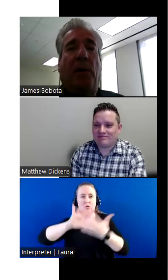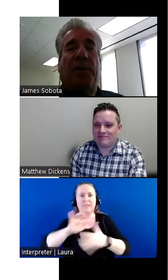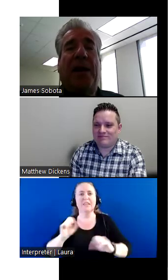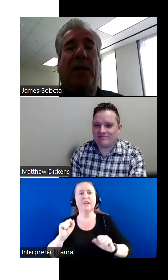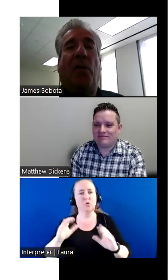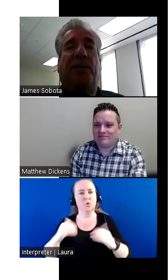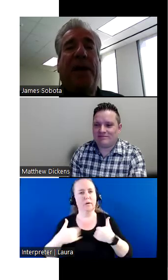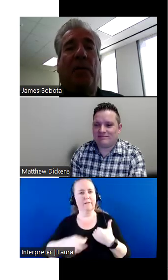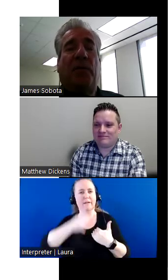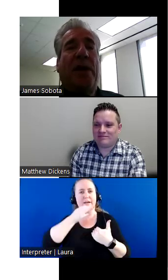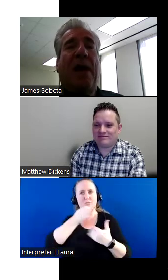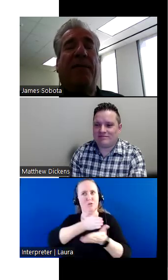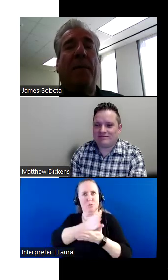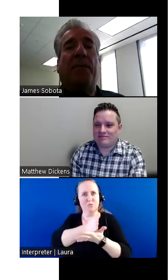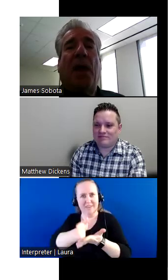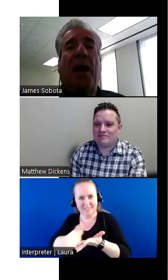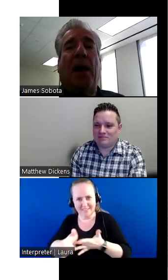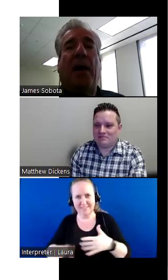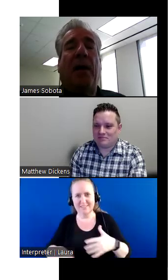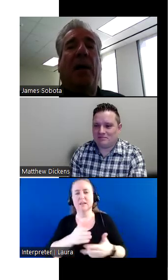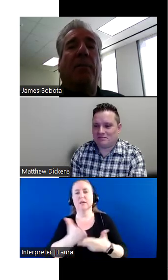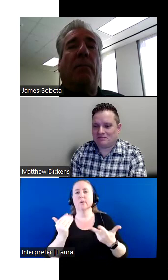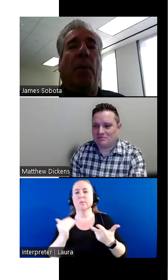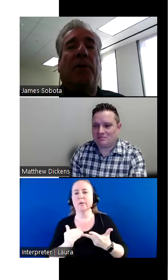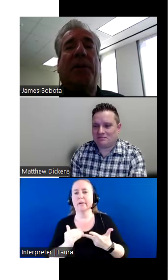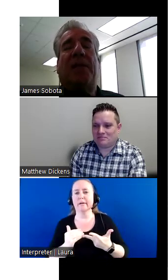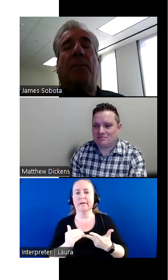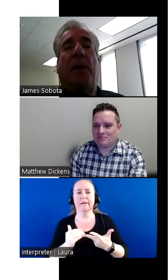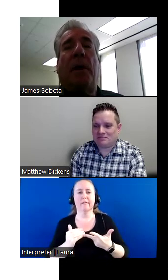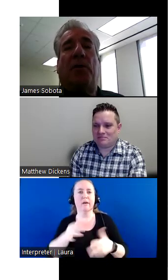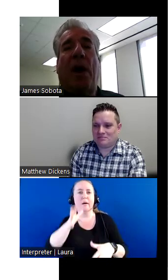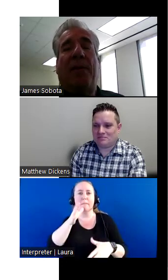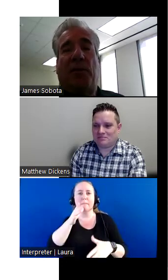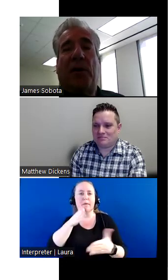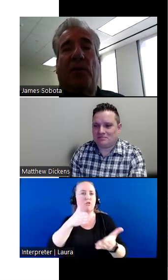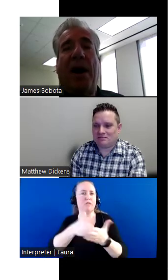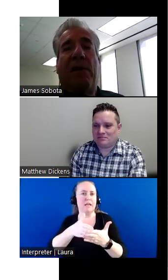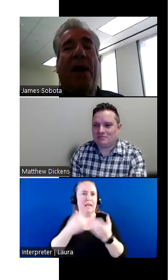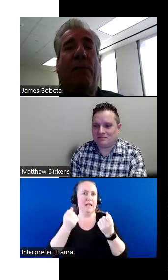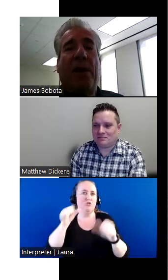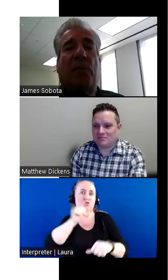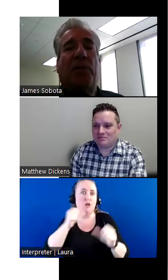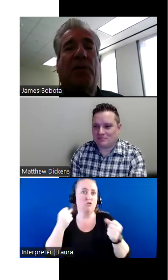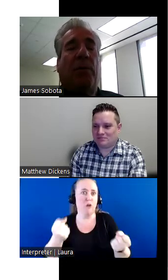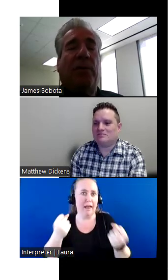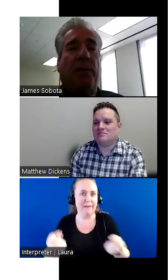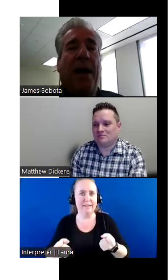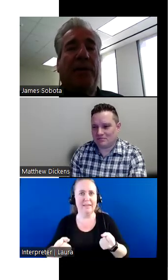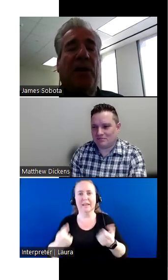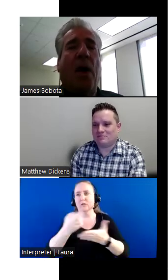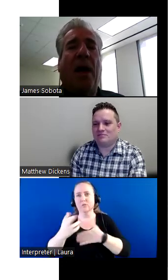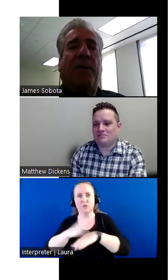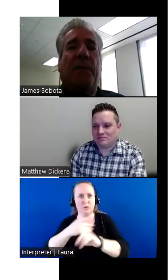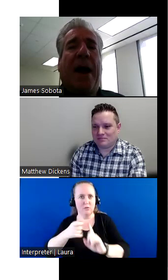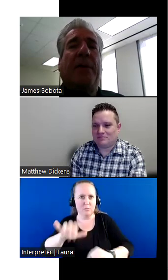experts in those fields. We have mothers against driving, drunk driving. We have resource tables from